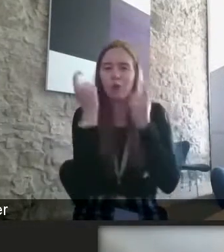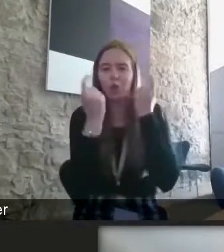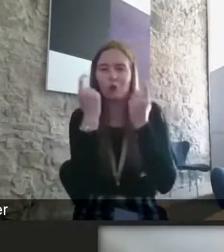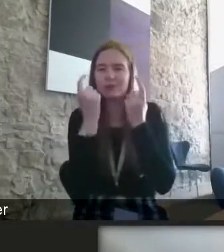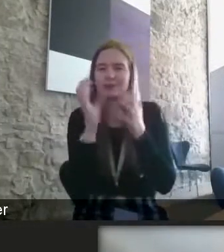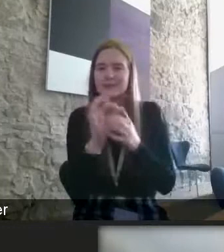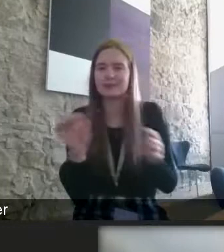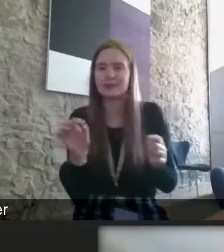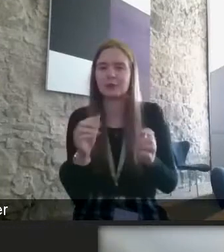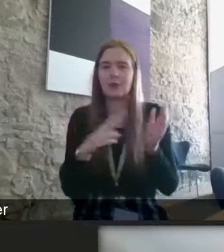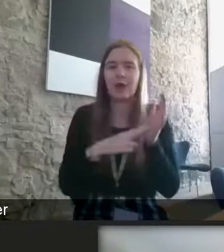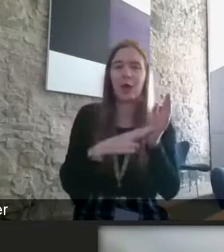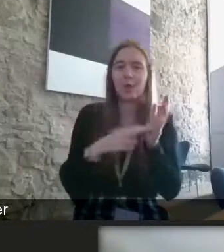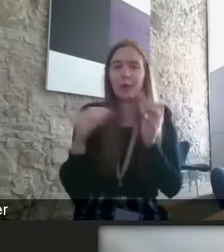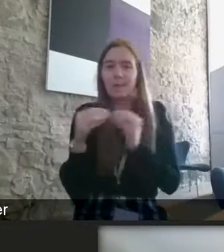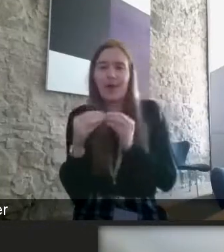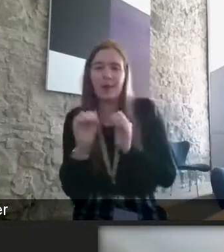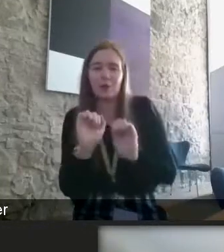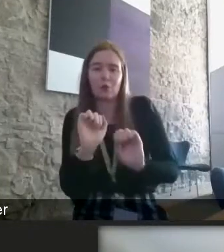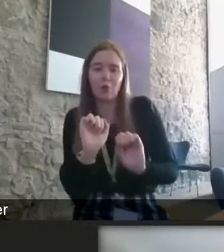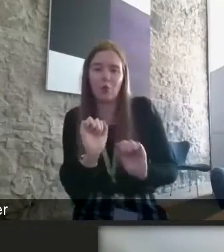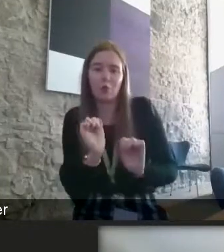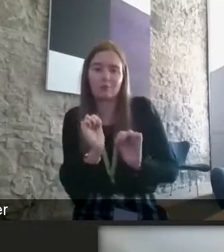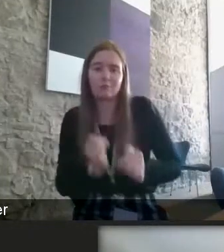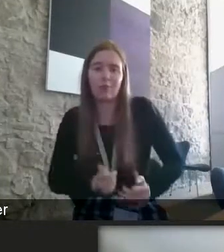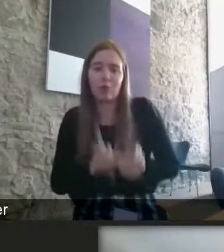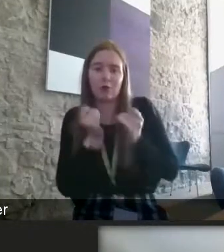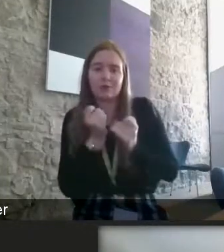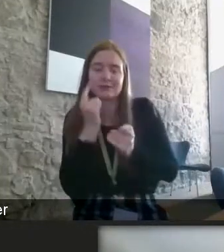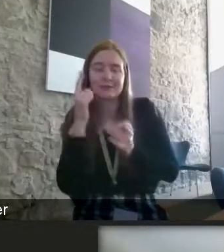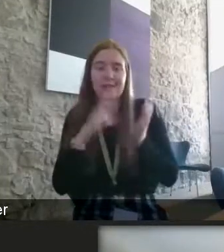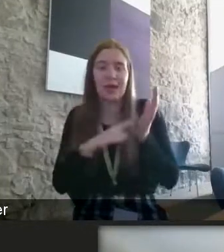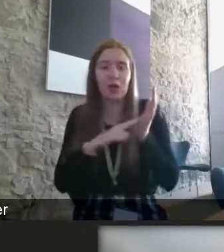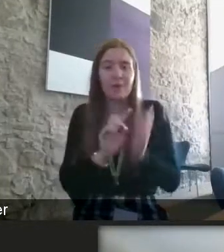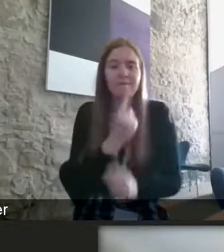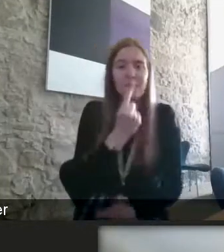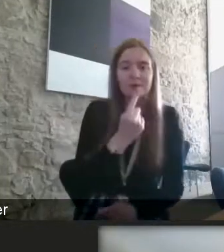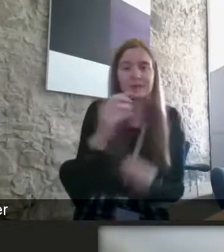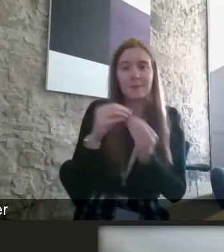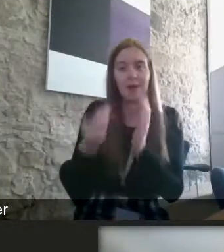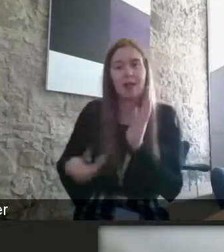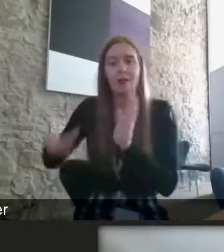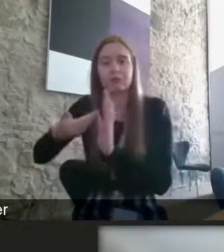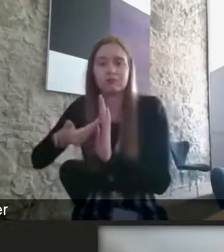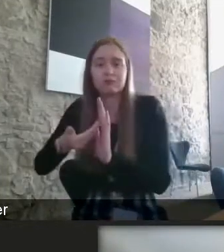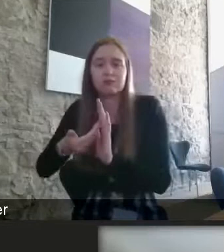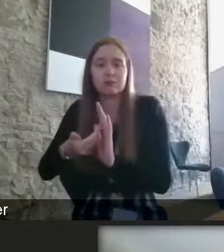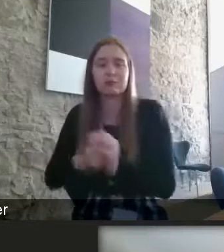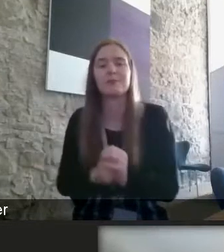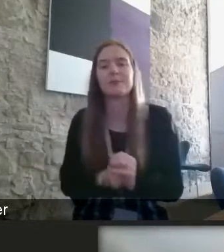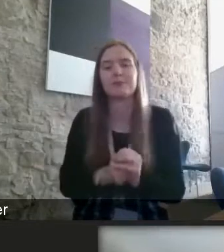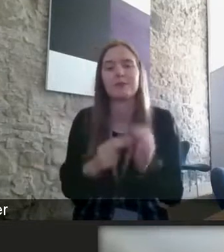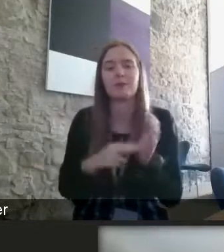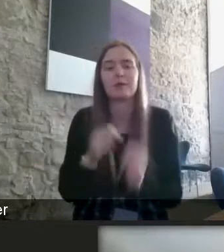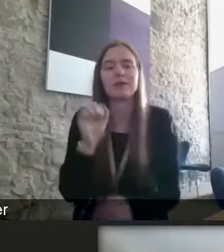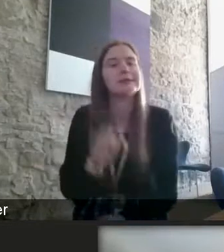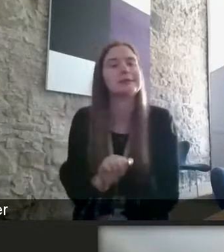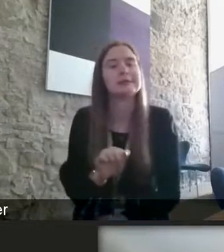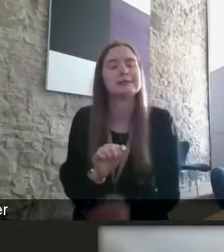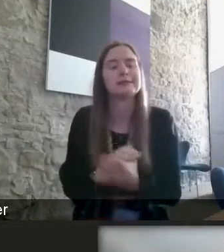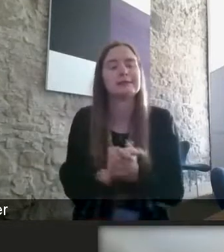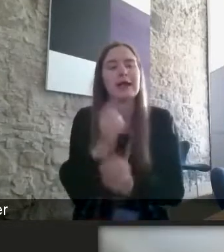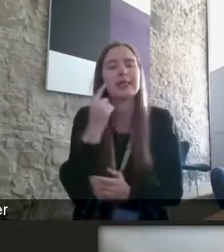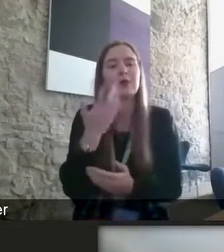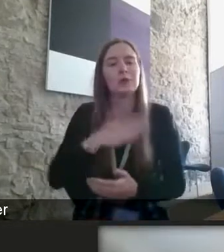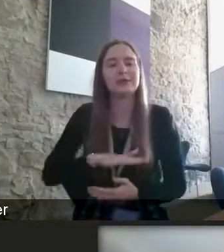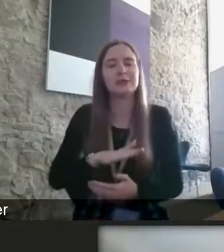so either naomi bella what are you bringing in naomi probably yourself and then bella to add in if she's anything else absolutely i would i would say say we really need